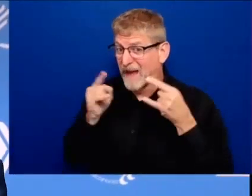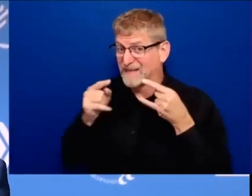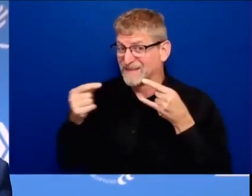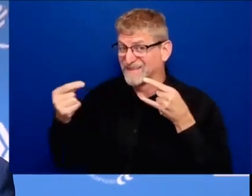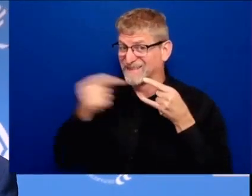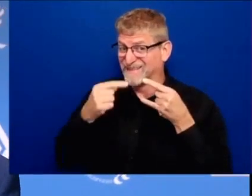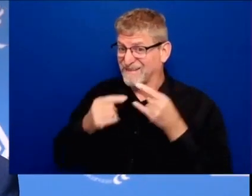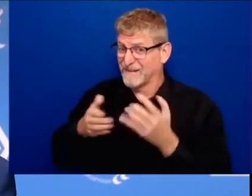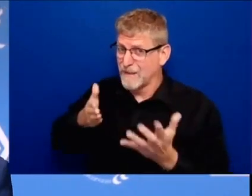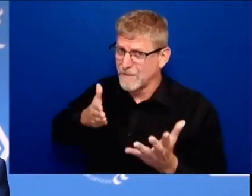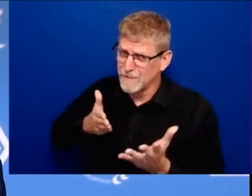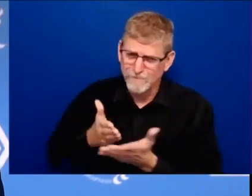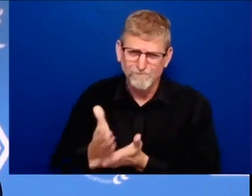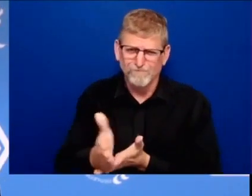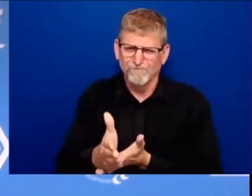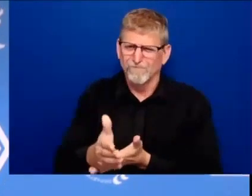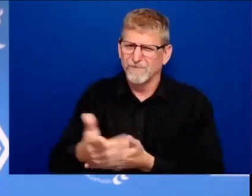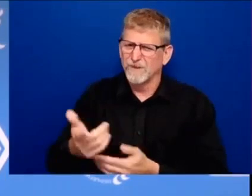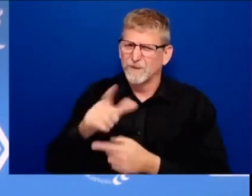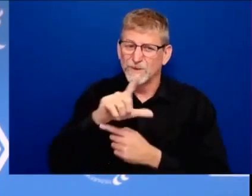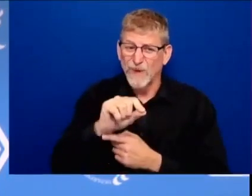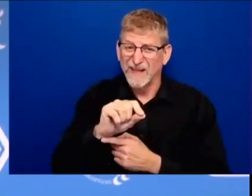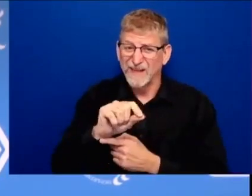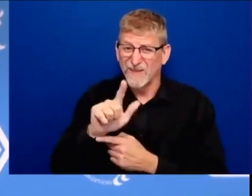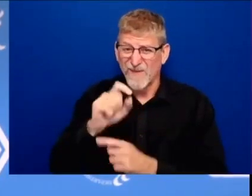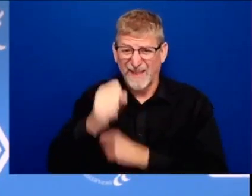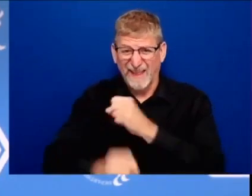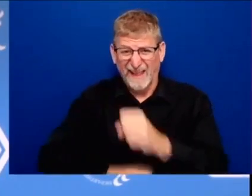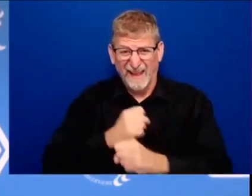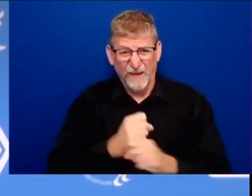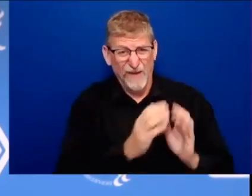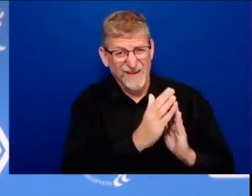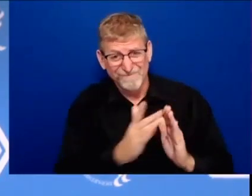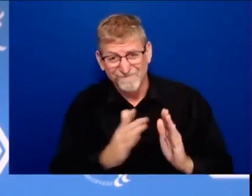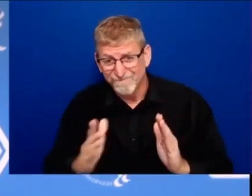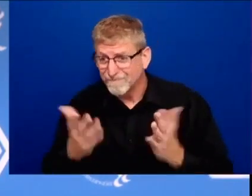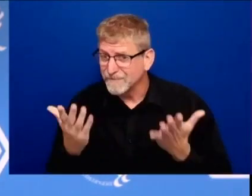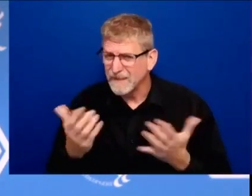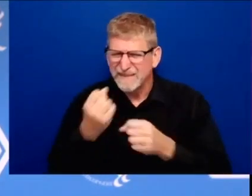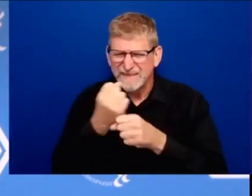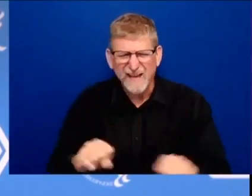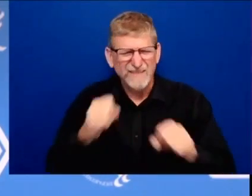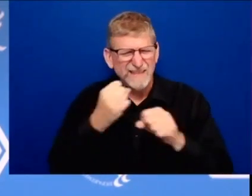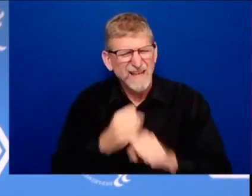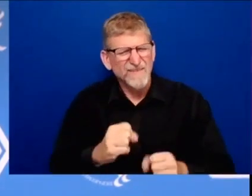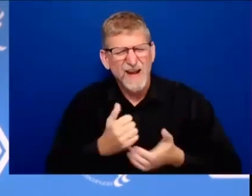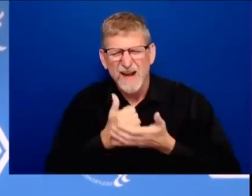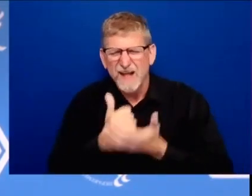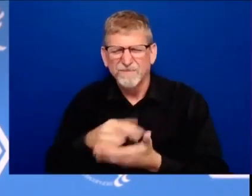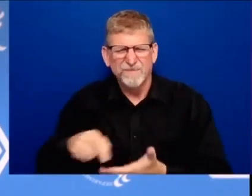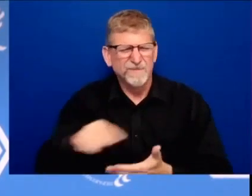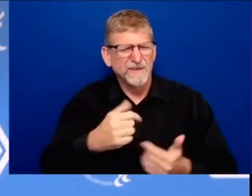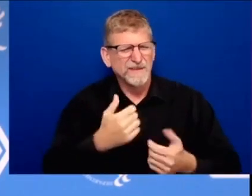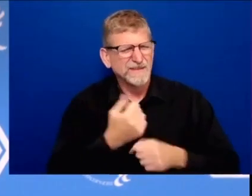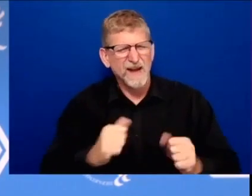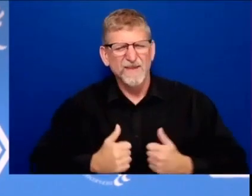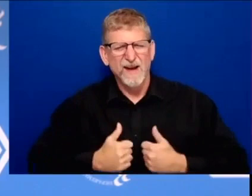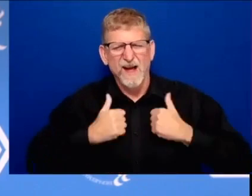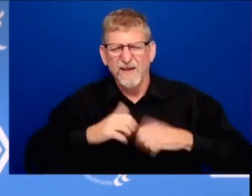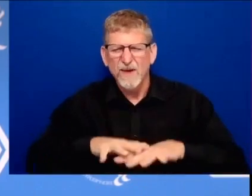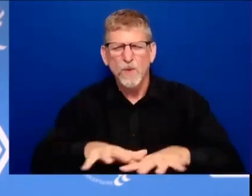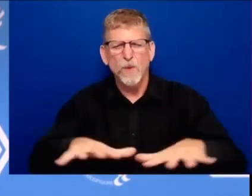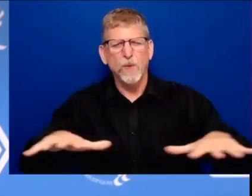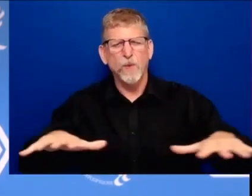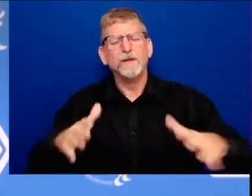lives a significant number of lives and so i apologize if uh if you don't hear me as